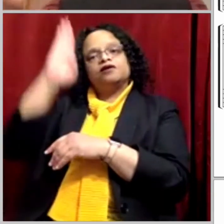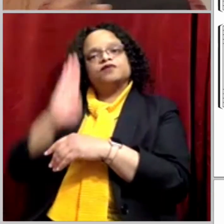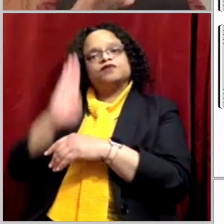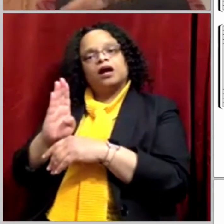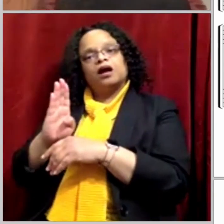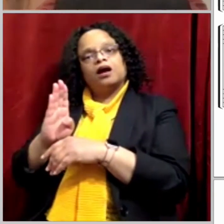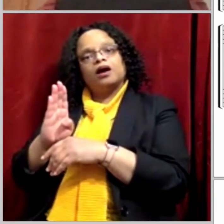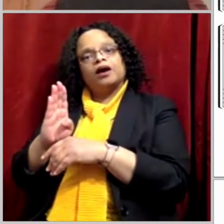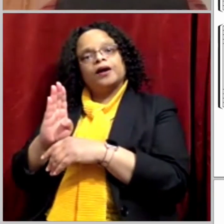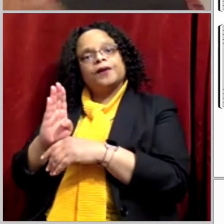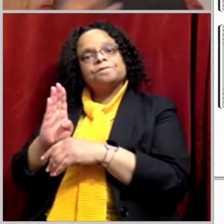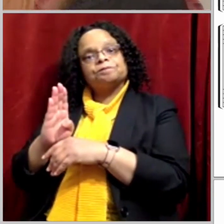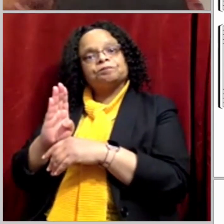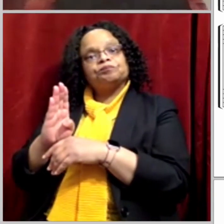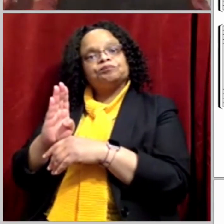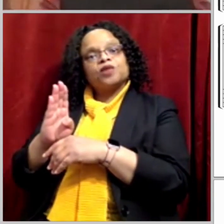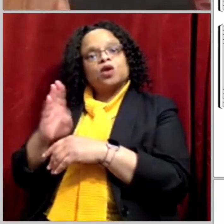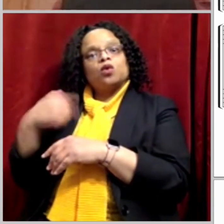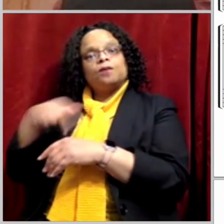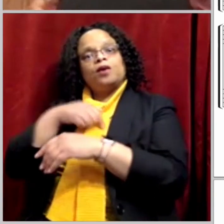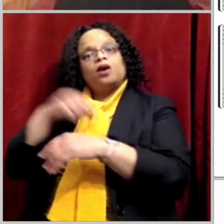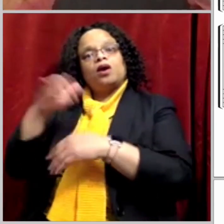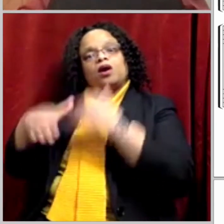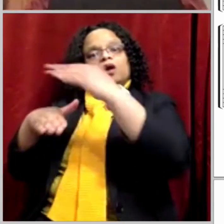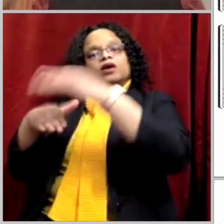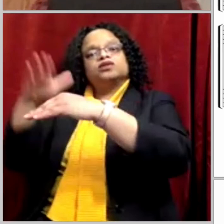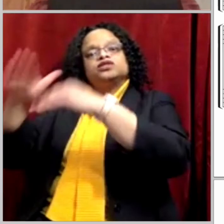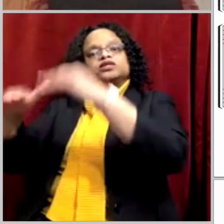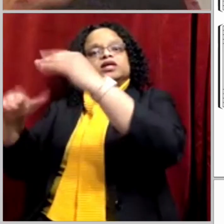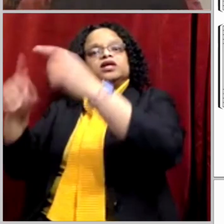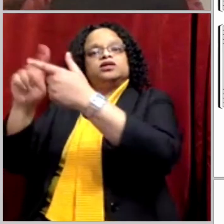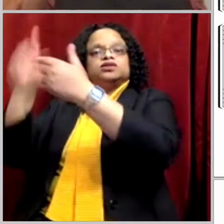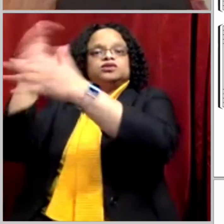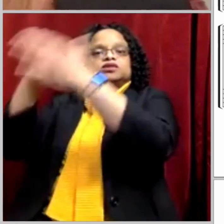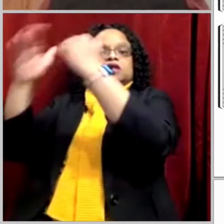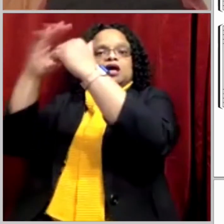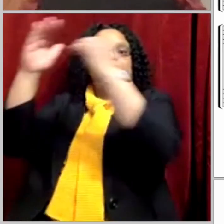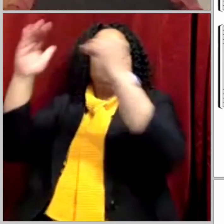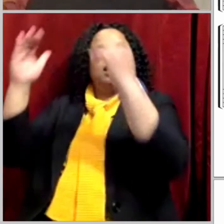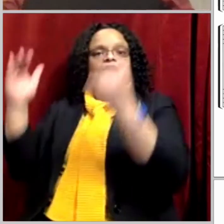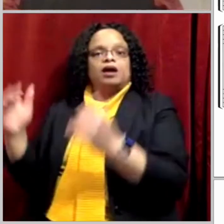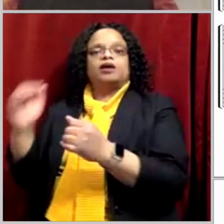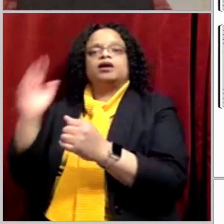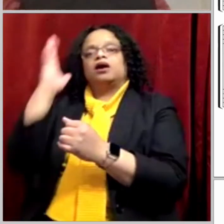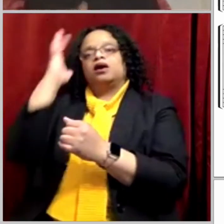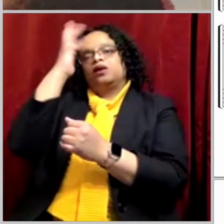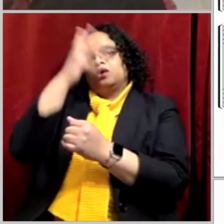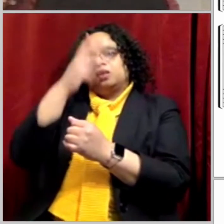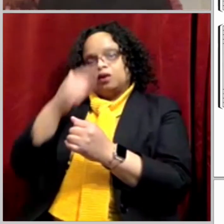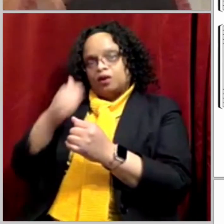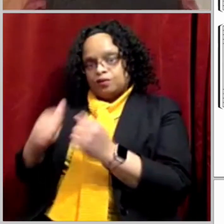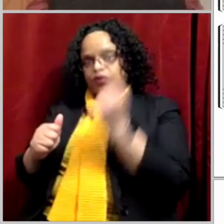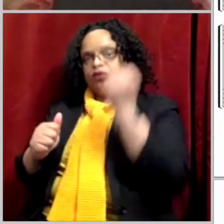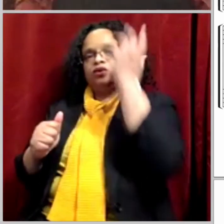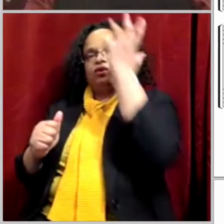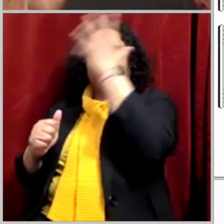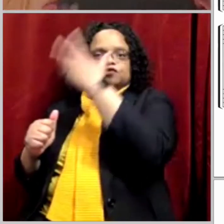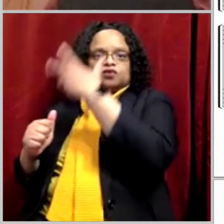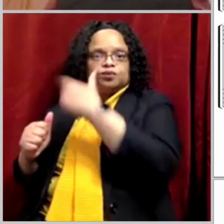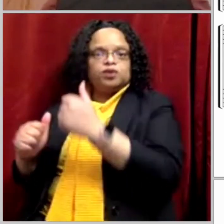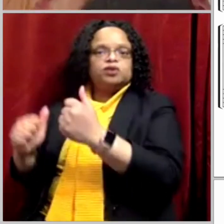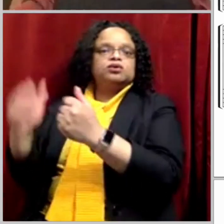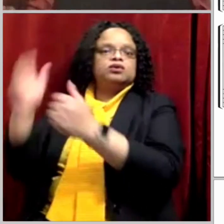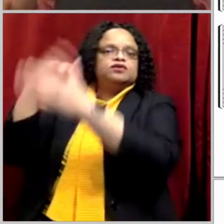of God We're marching upward Zion Beautiful,